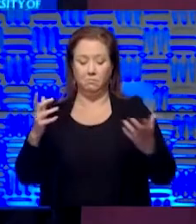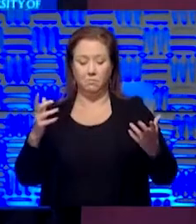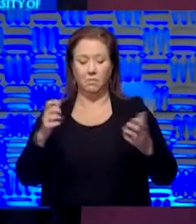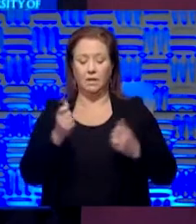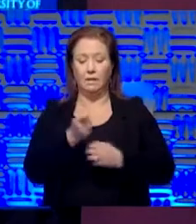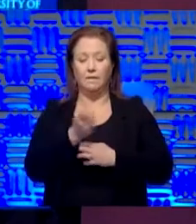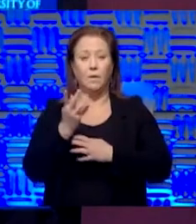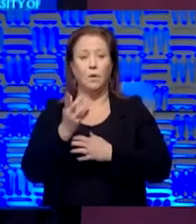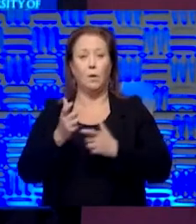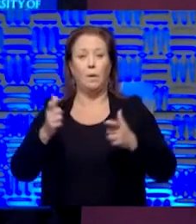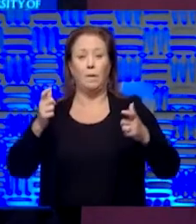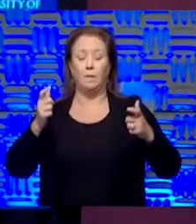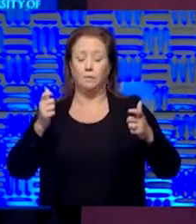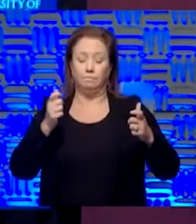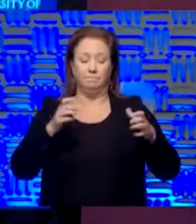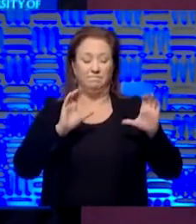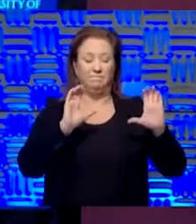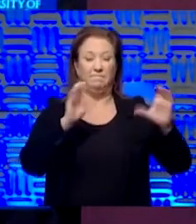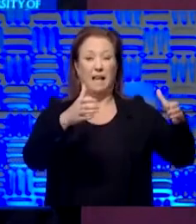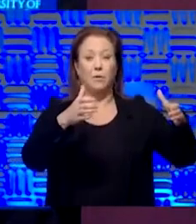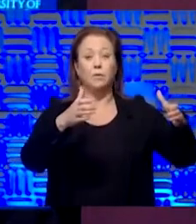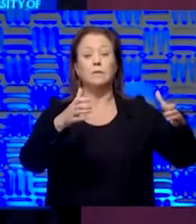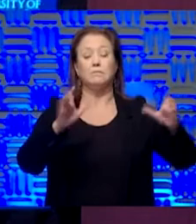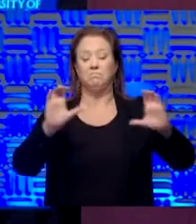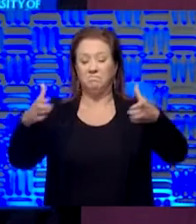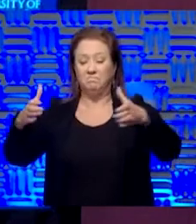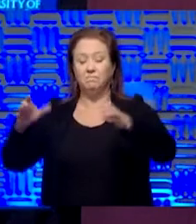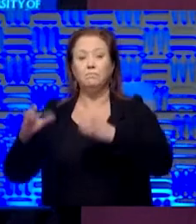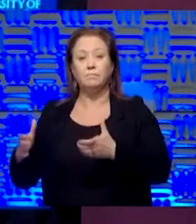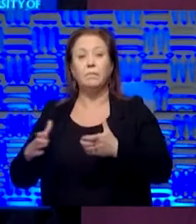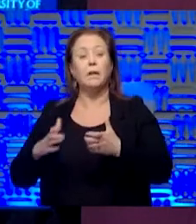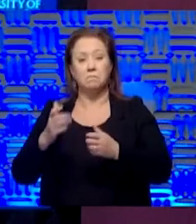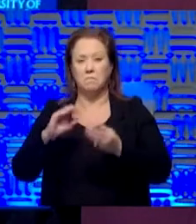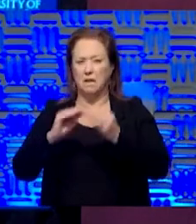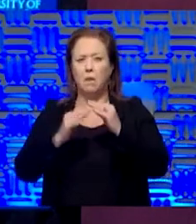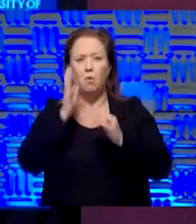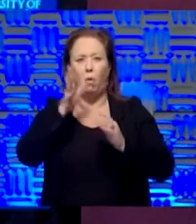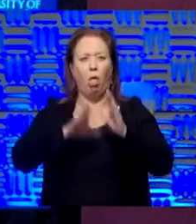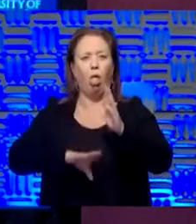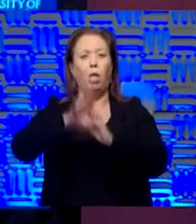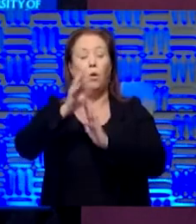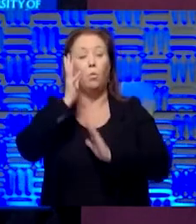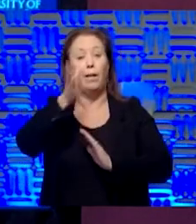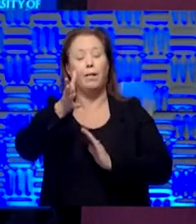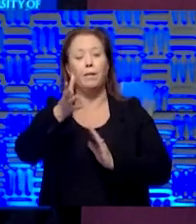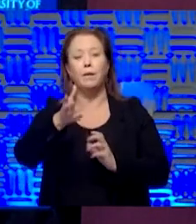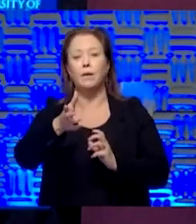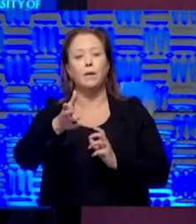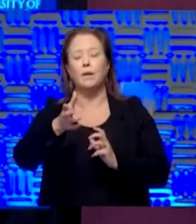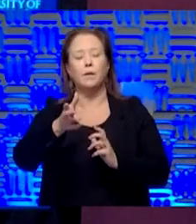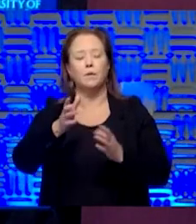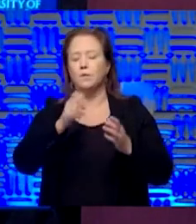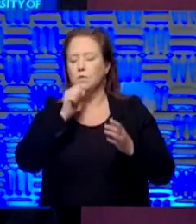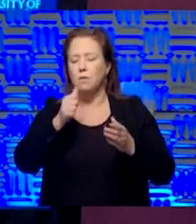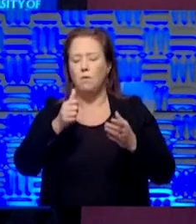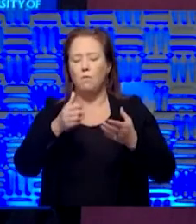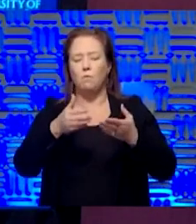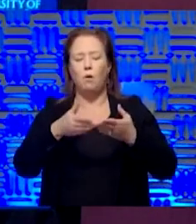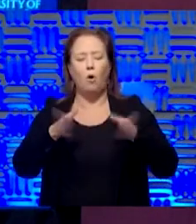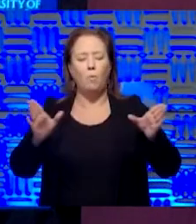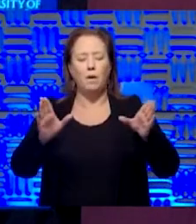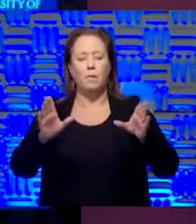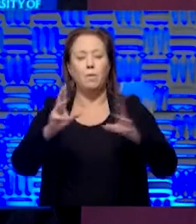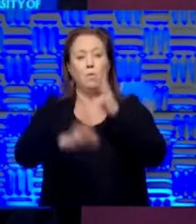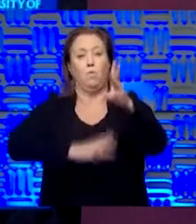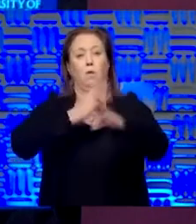is a few big gatherings and that number will explode. The way to open up society is not to make everybody sick. The way to